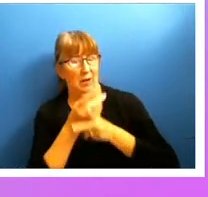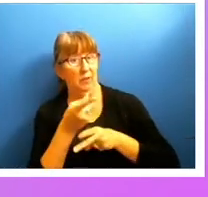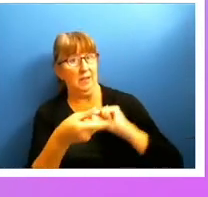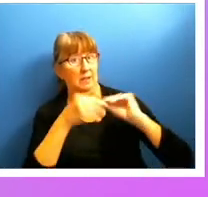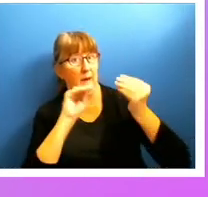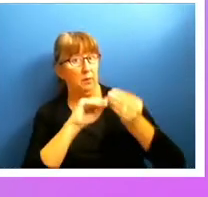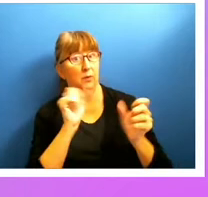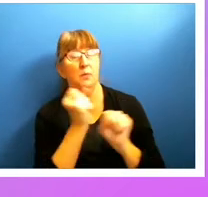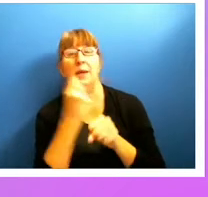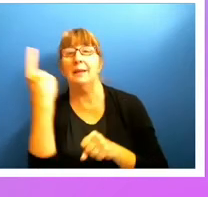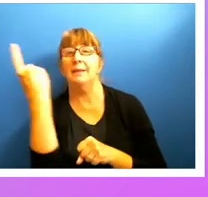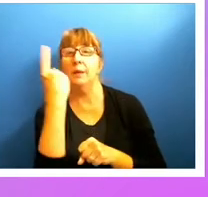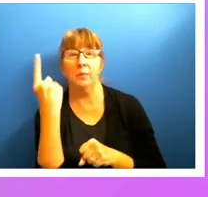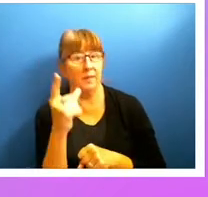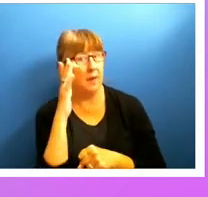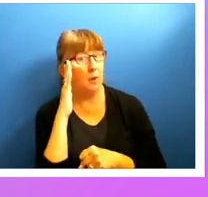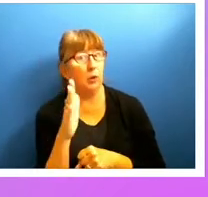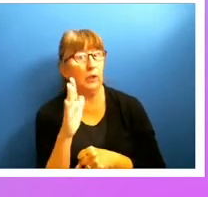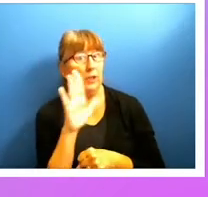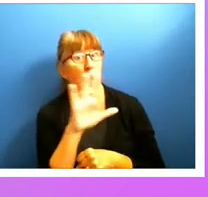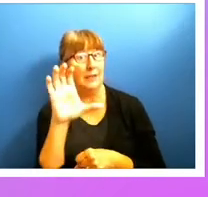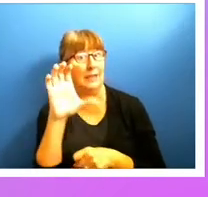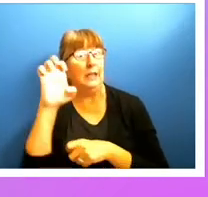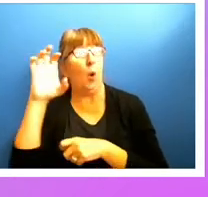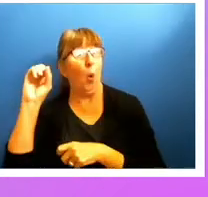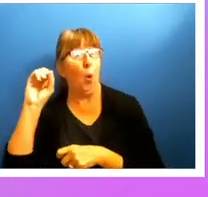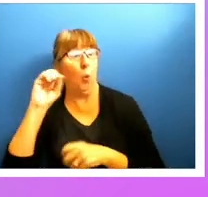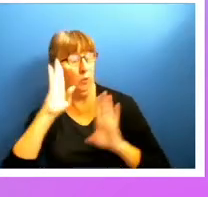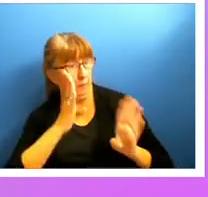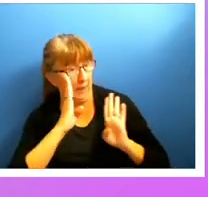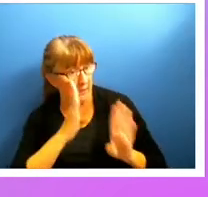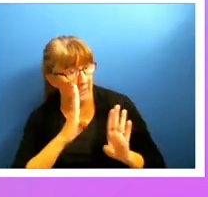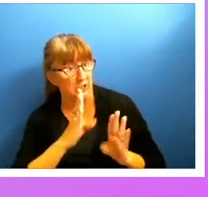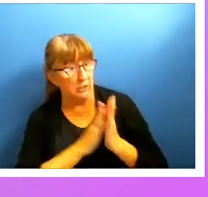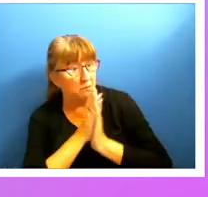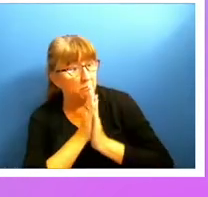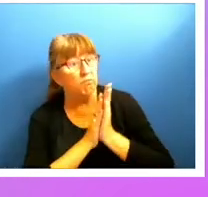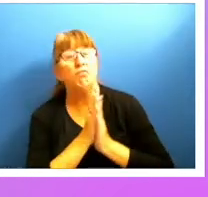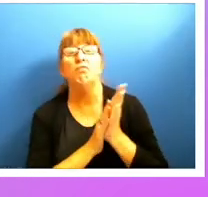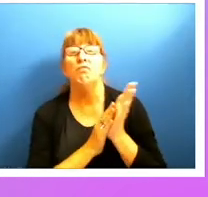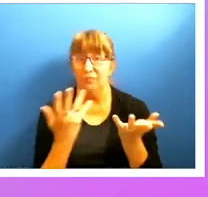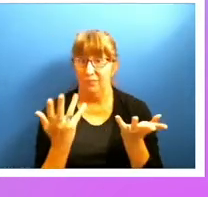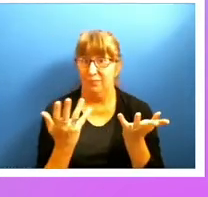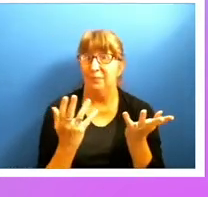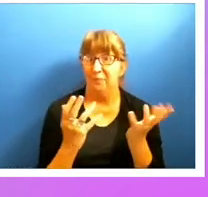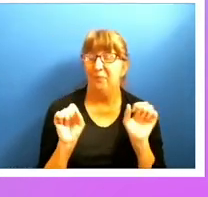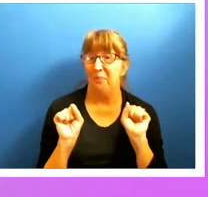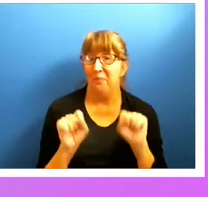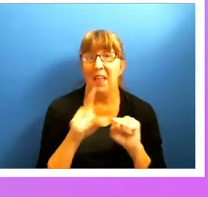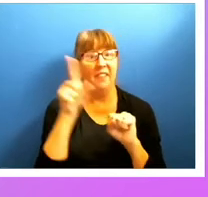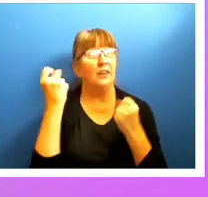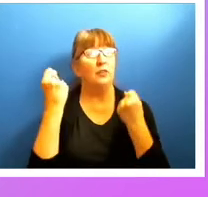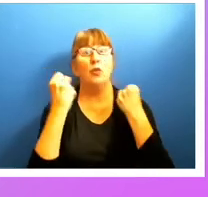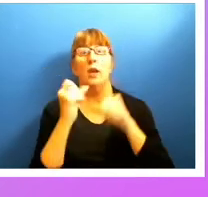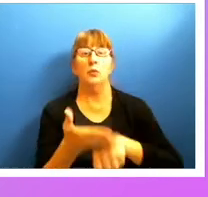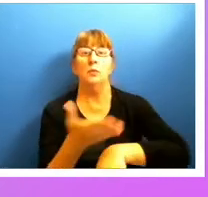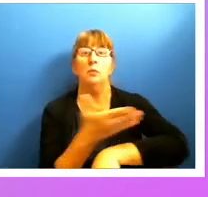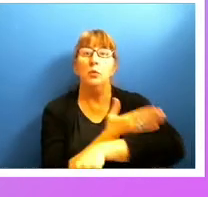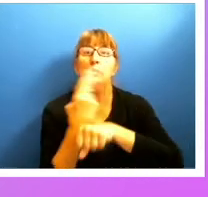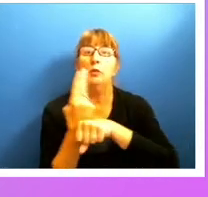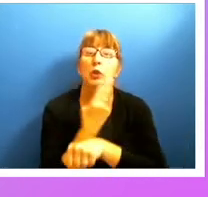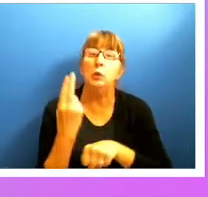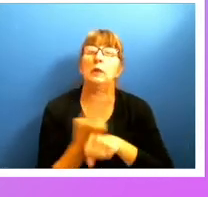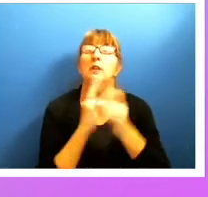that's going to get your chief financial officer's attention and you're in an omni-channel organization and they're trying to improve the usage